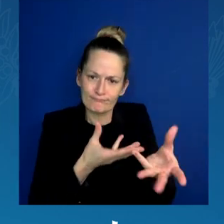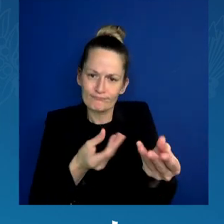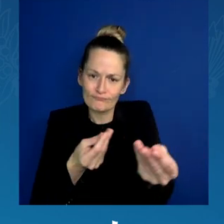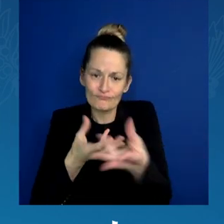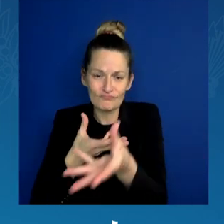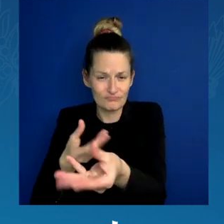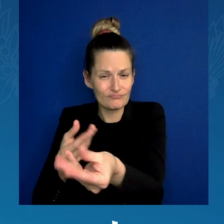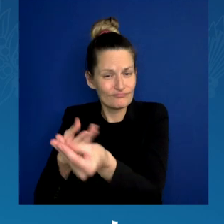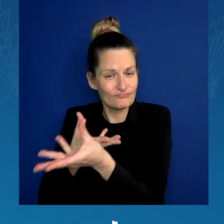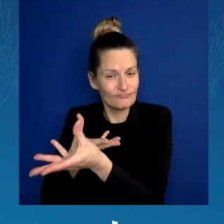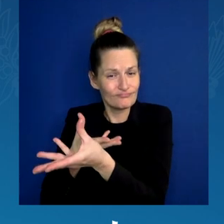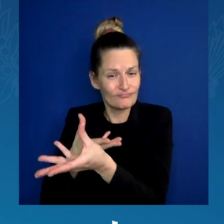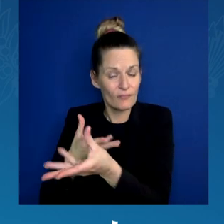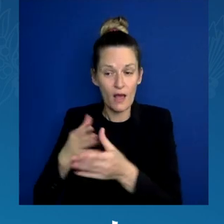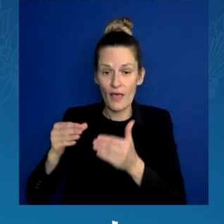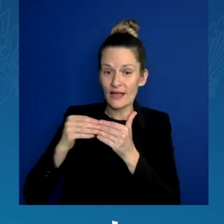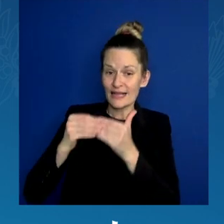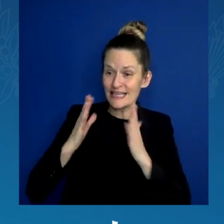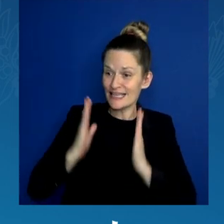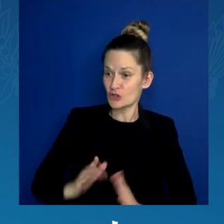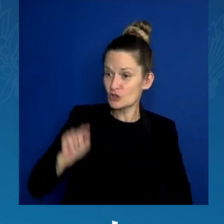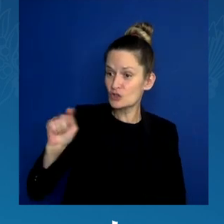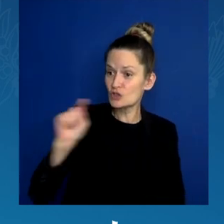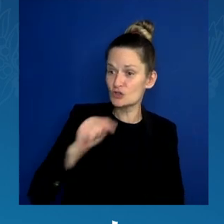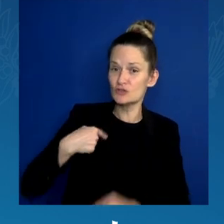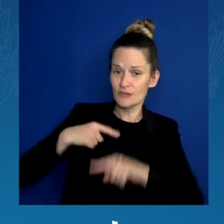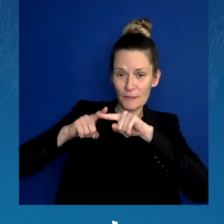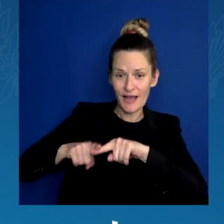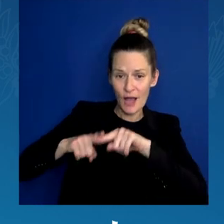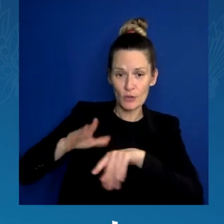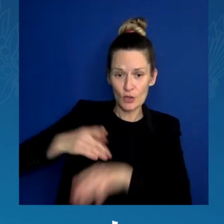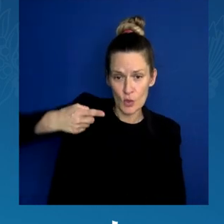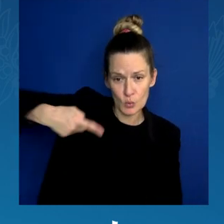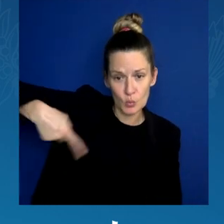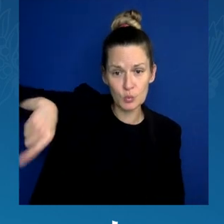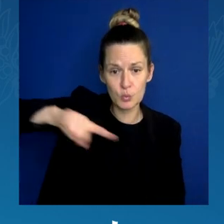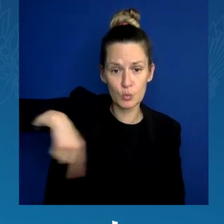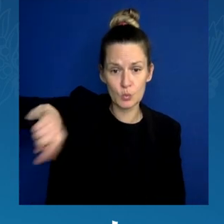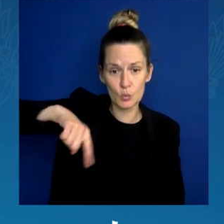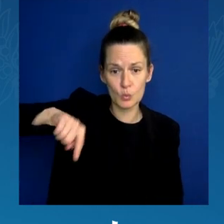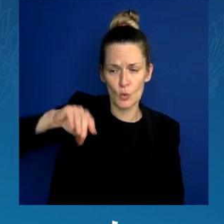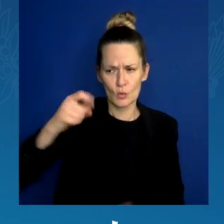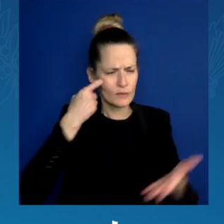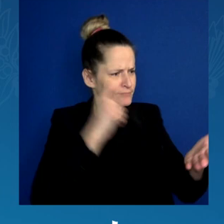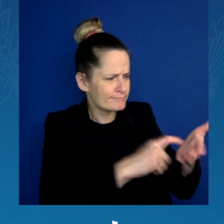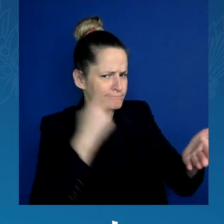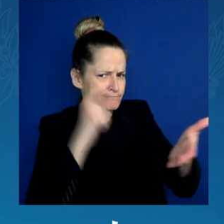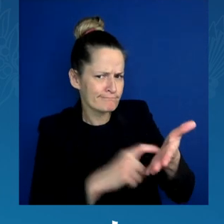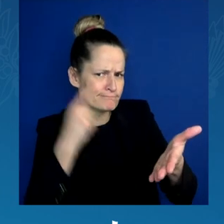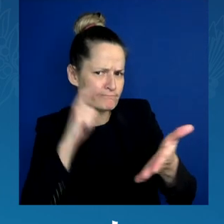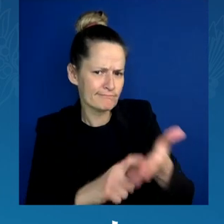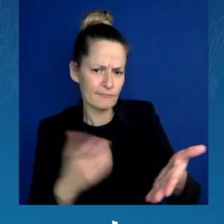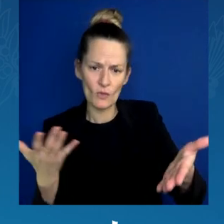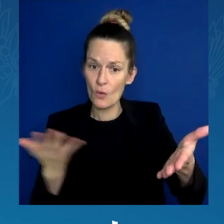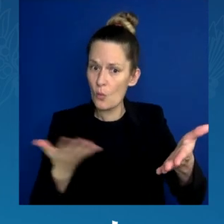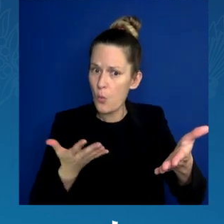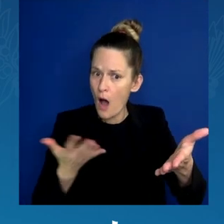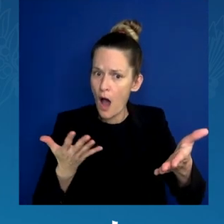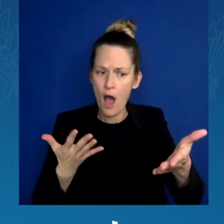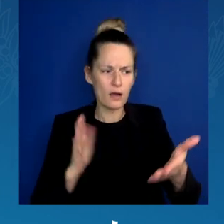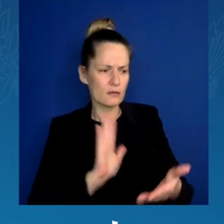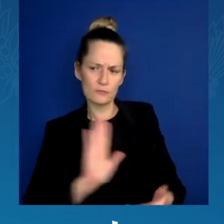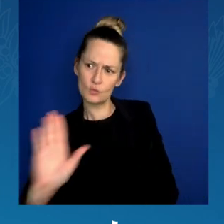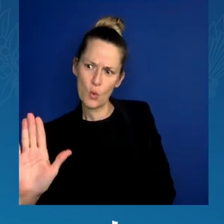part of that leadership around what your specific community will require in terms of